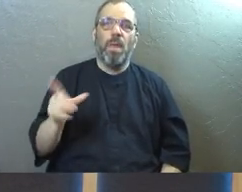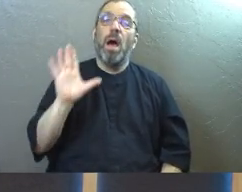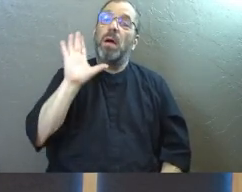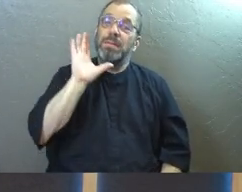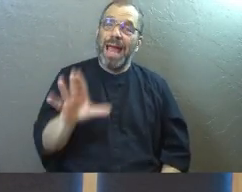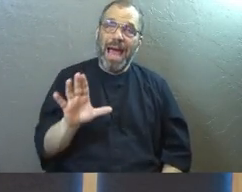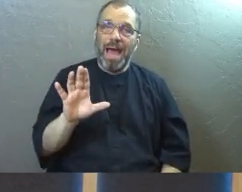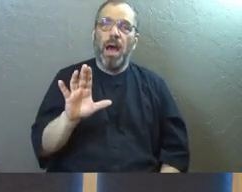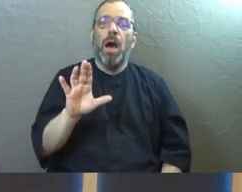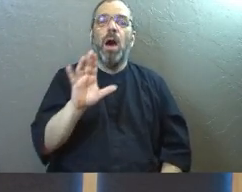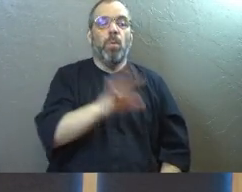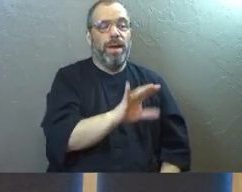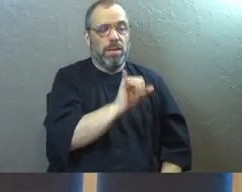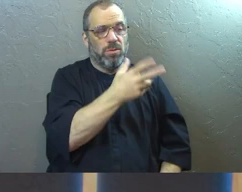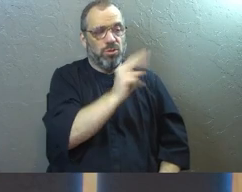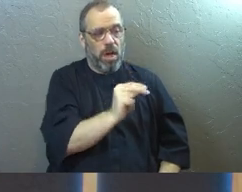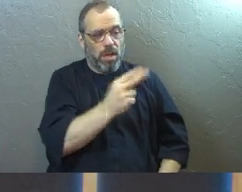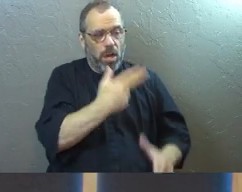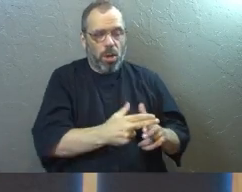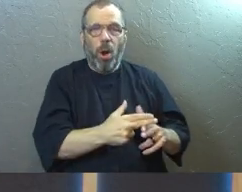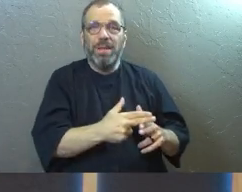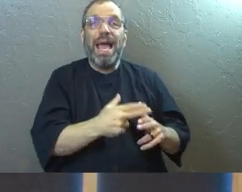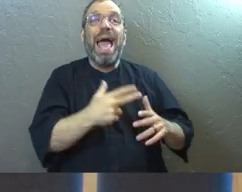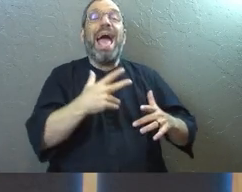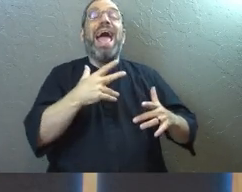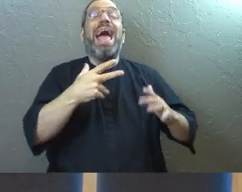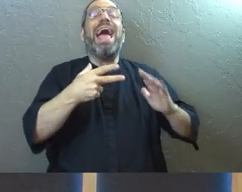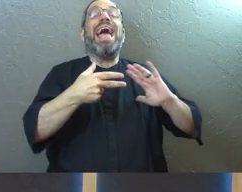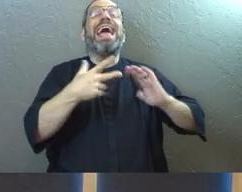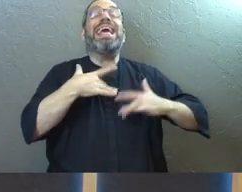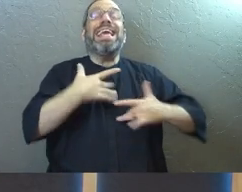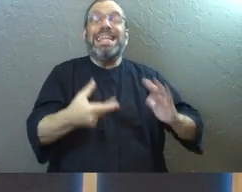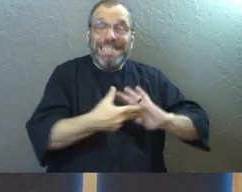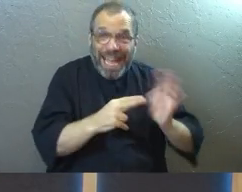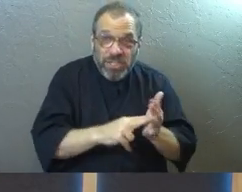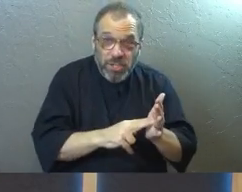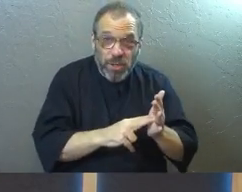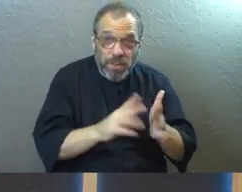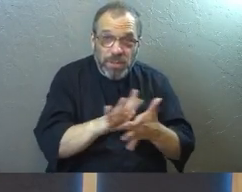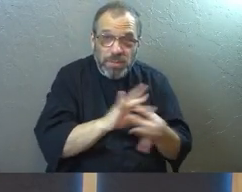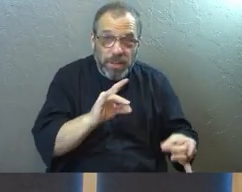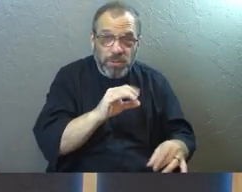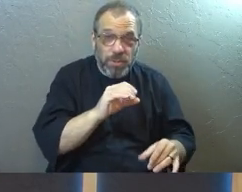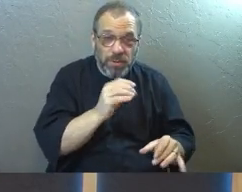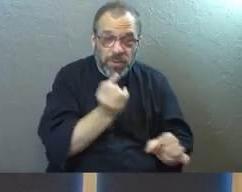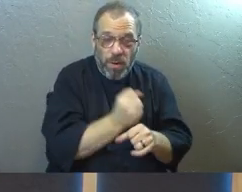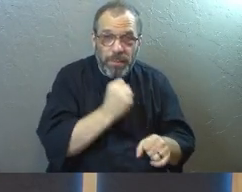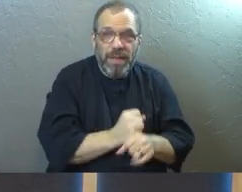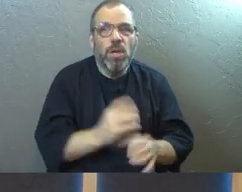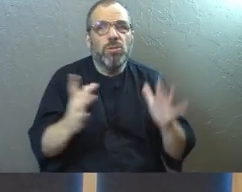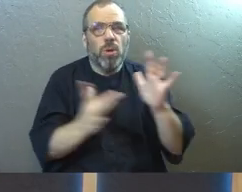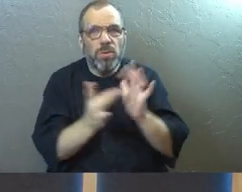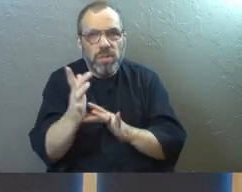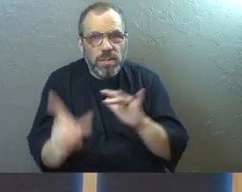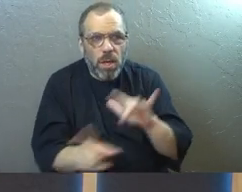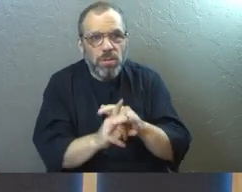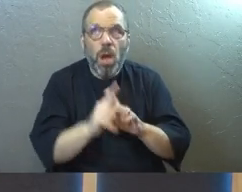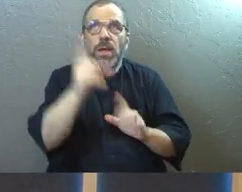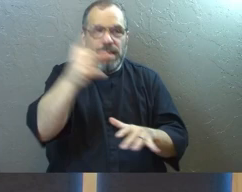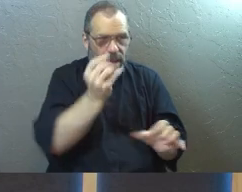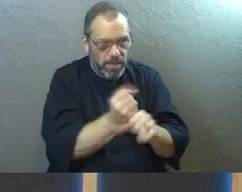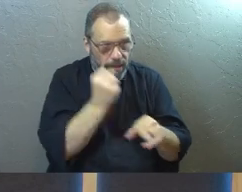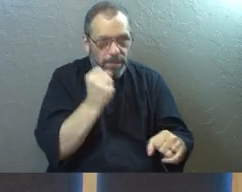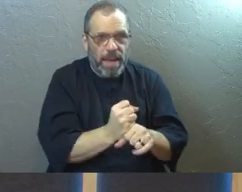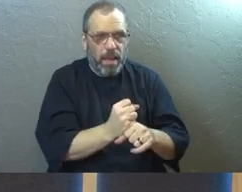we need, John Mark Comer calls intentional spiritual formation. So the reality is Jesus came, and we say this phrase a lot of time, came to